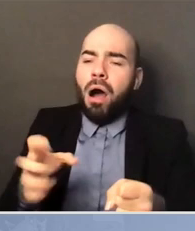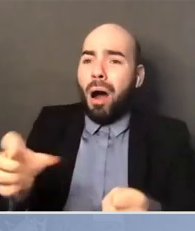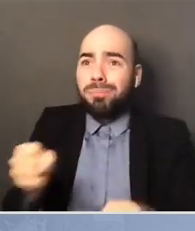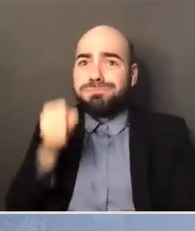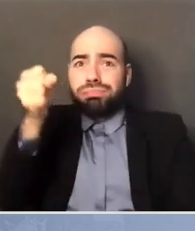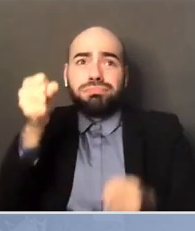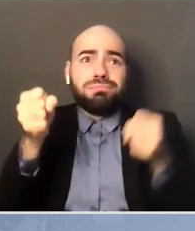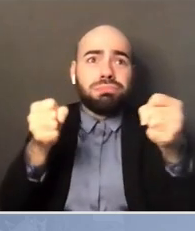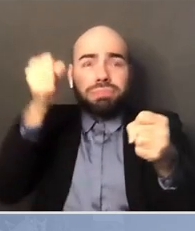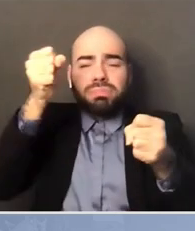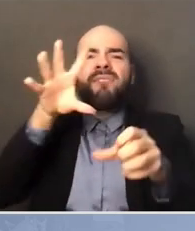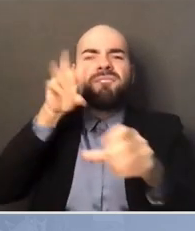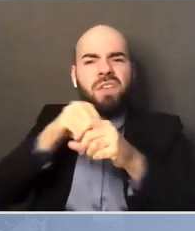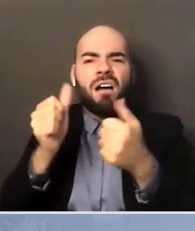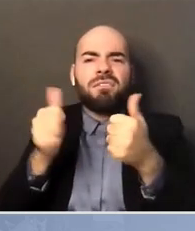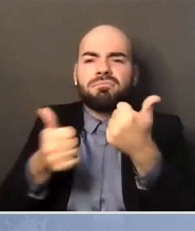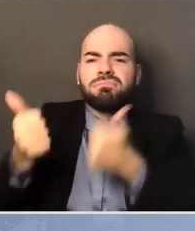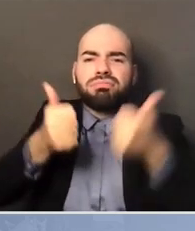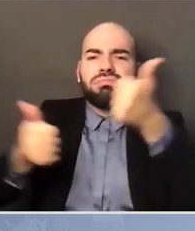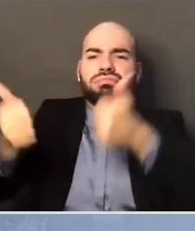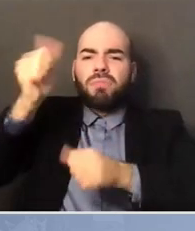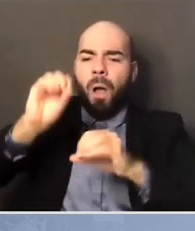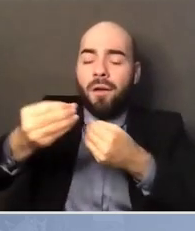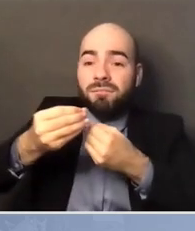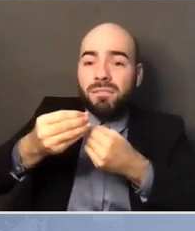your views and meet your interests.